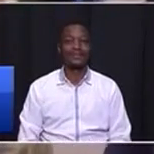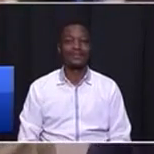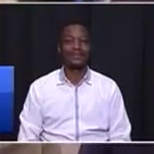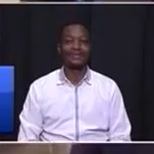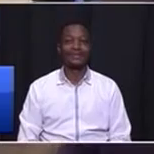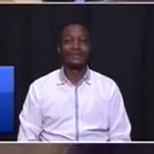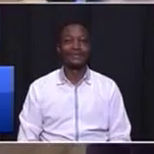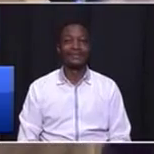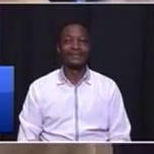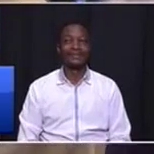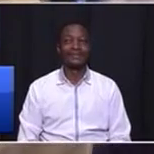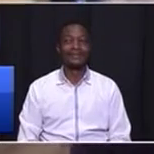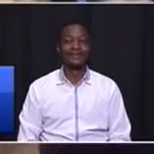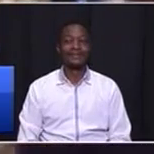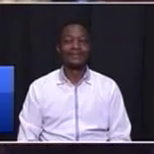that's so typical